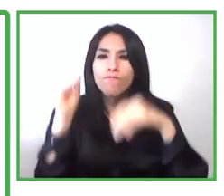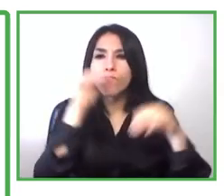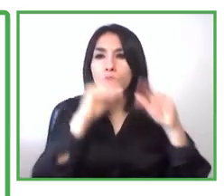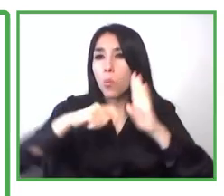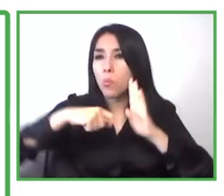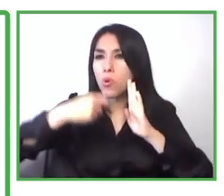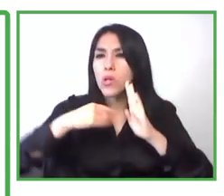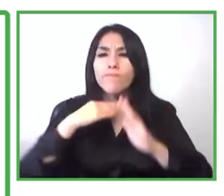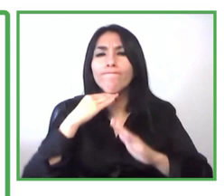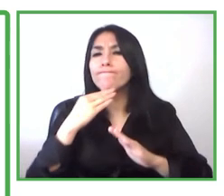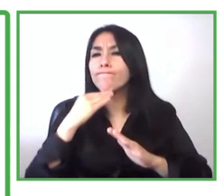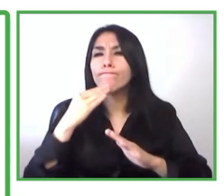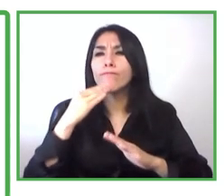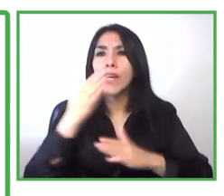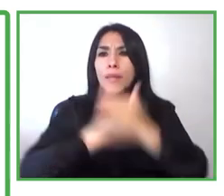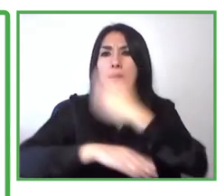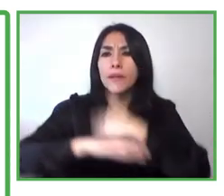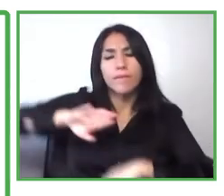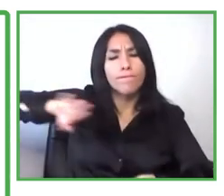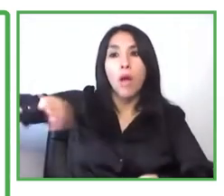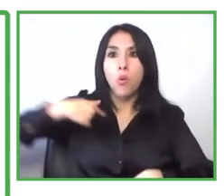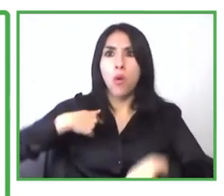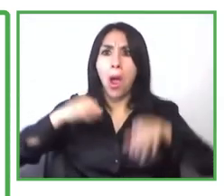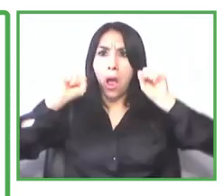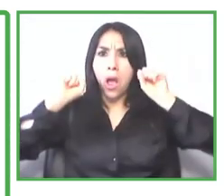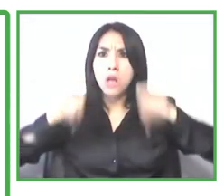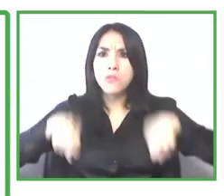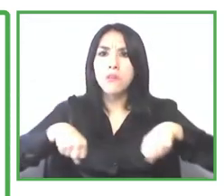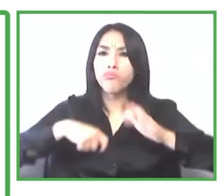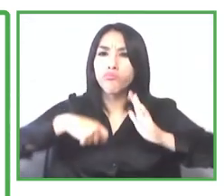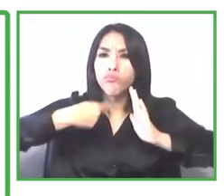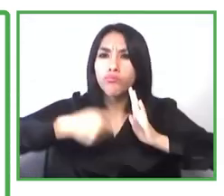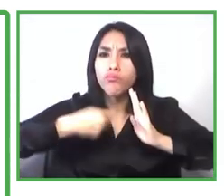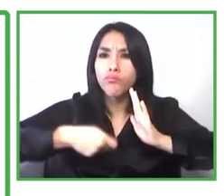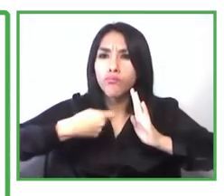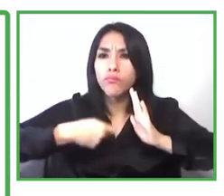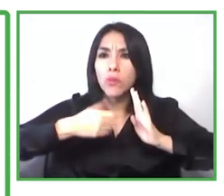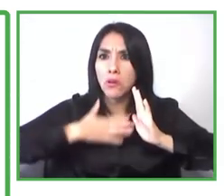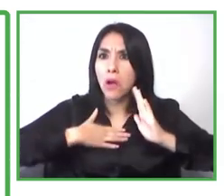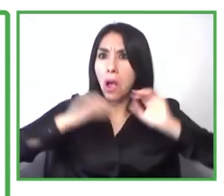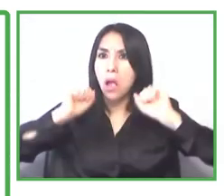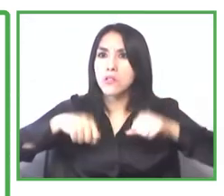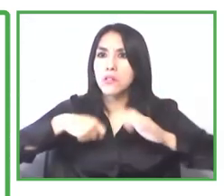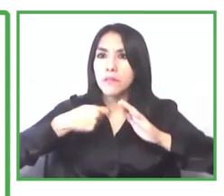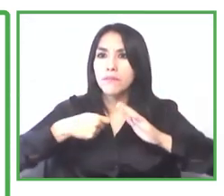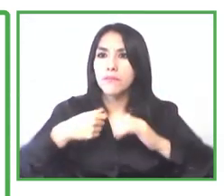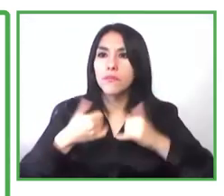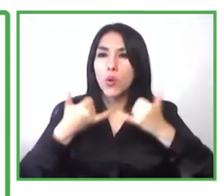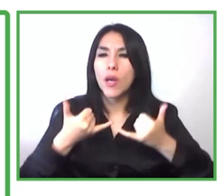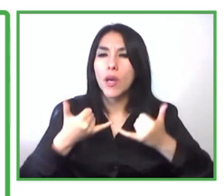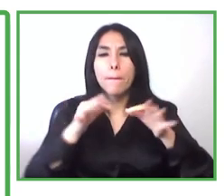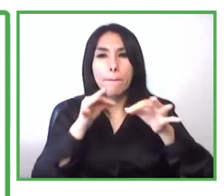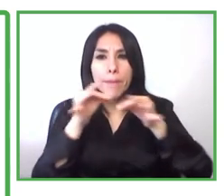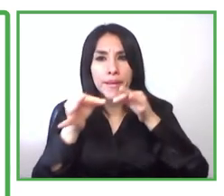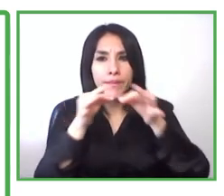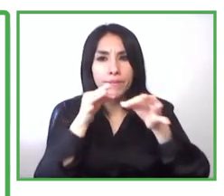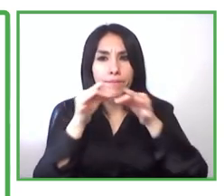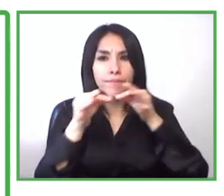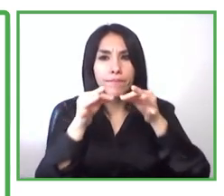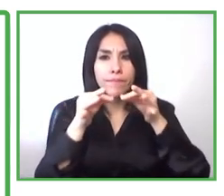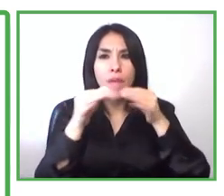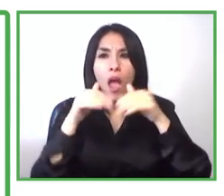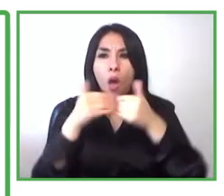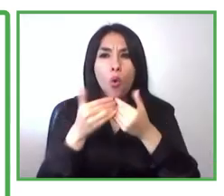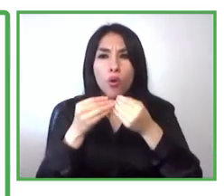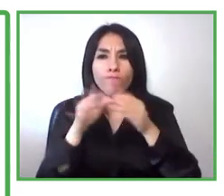the organization we have we are one of the leading organizations that support uh empowerment of and